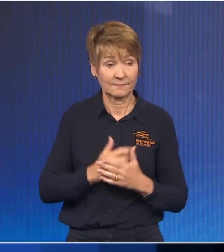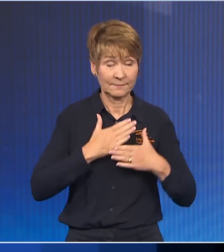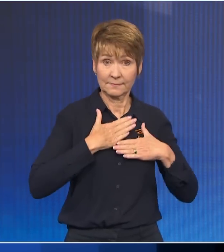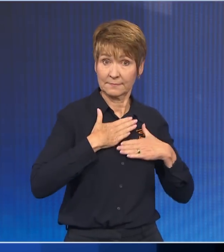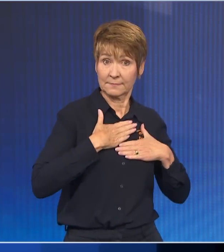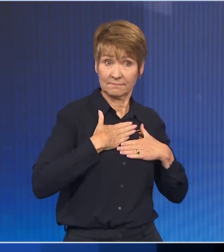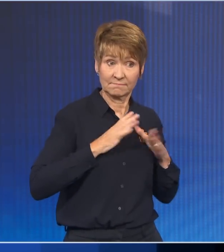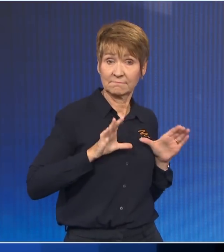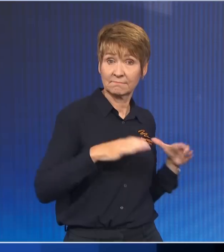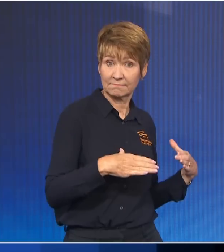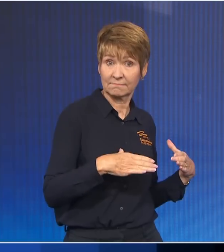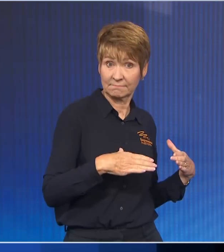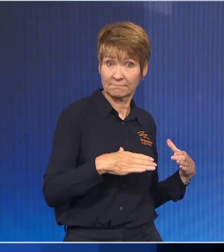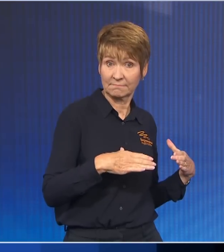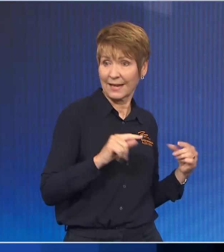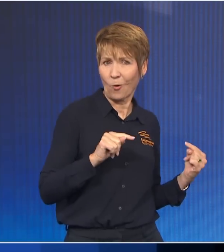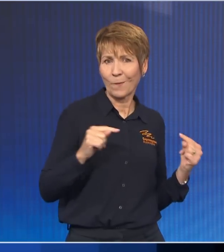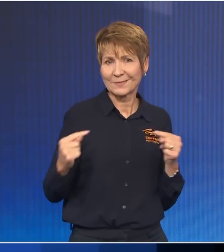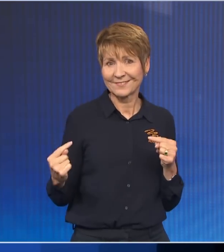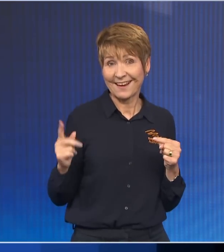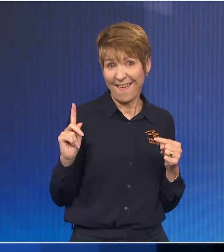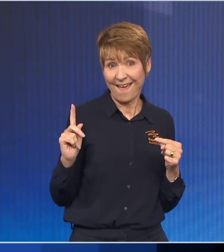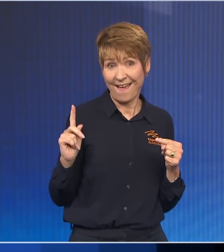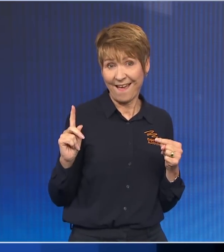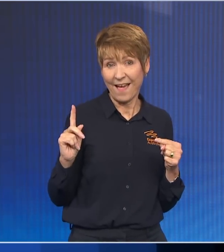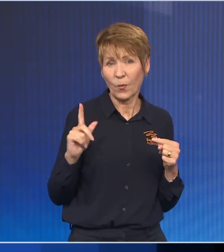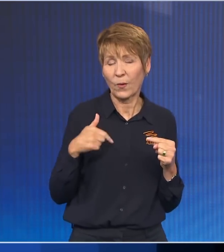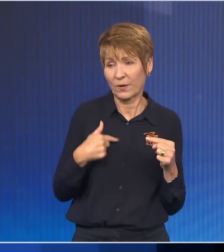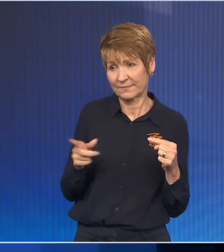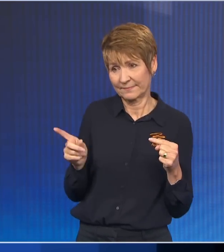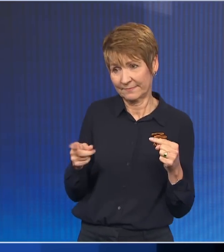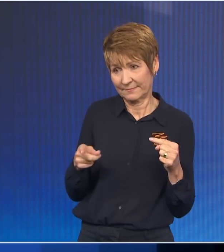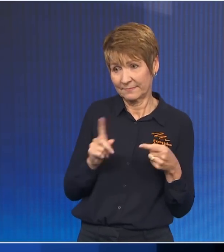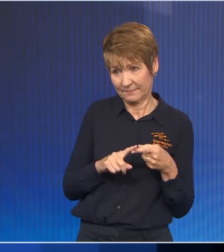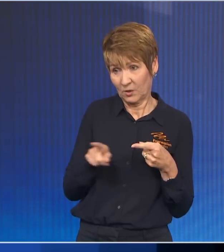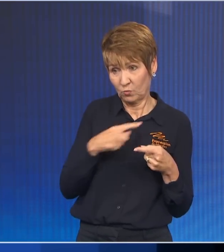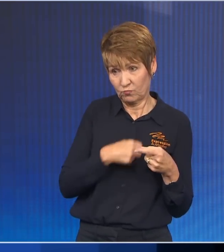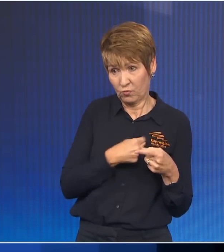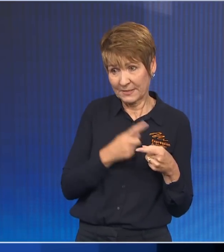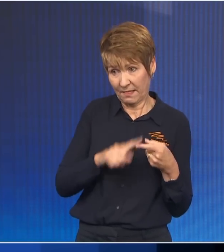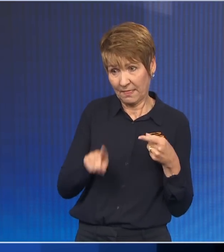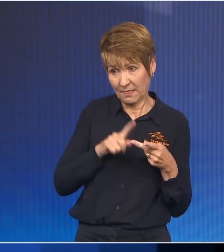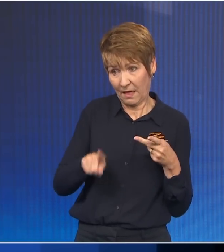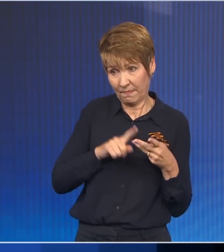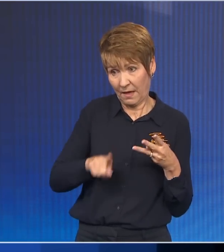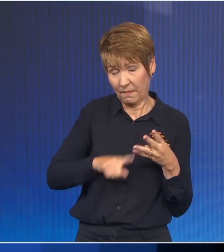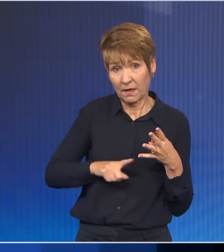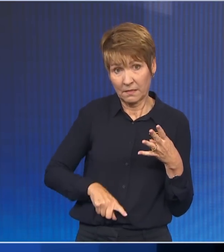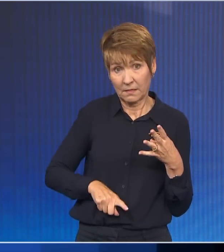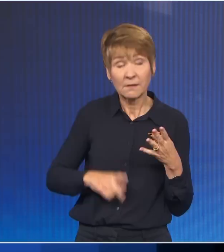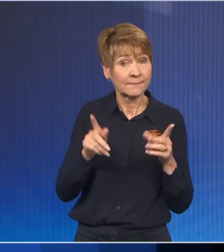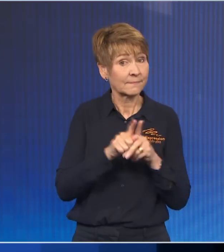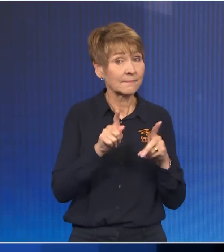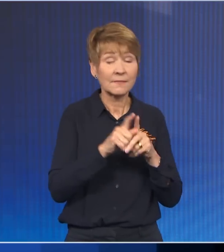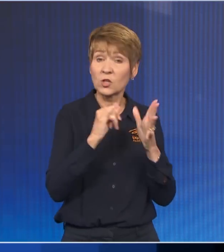incoming opposition, is to hold the Labor government to account. Because again, to quote Scott Morrison from last